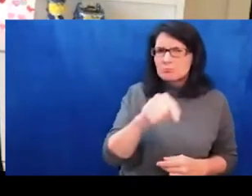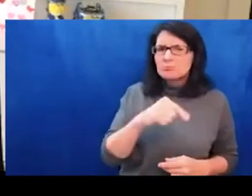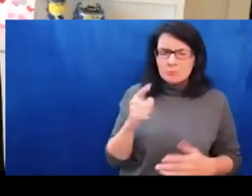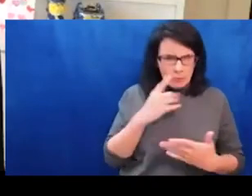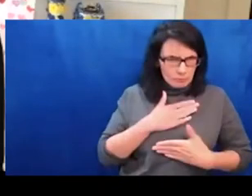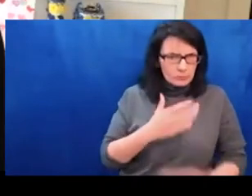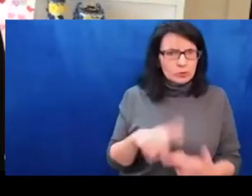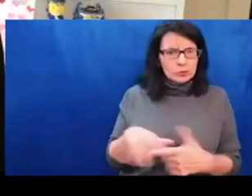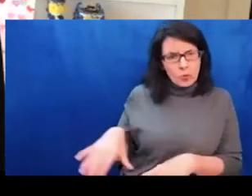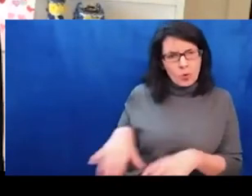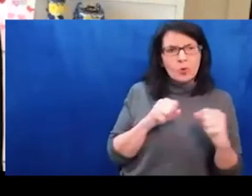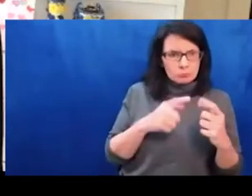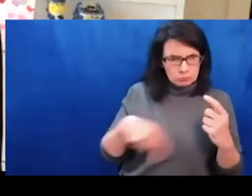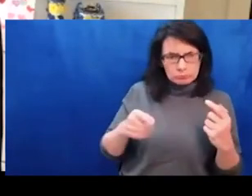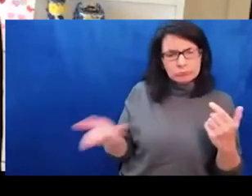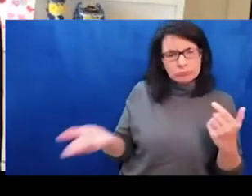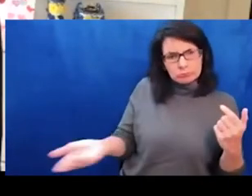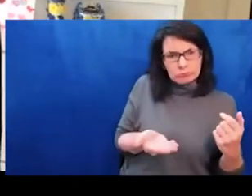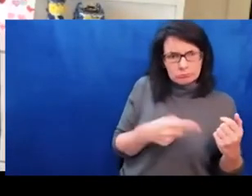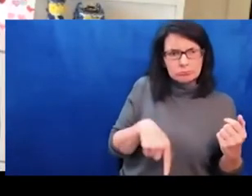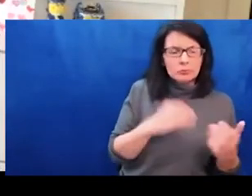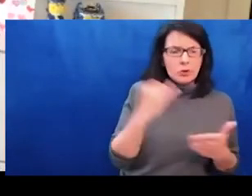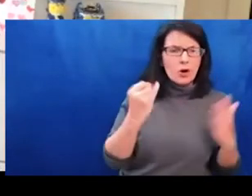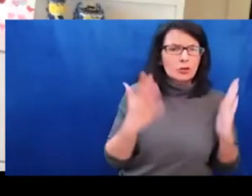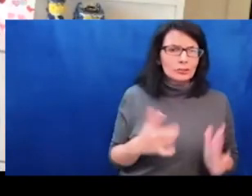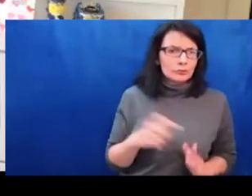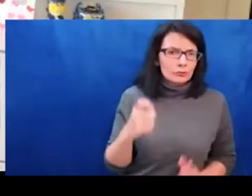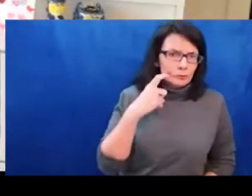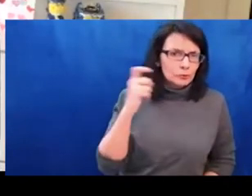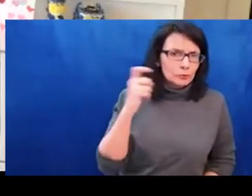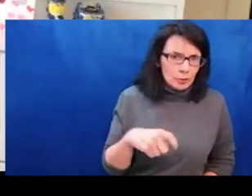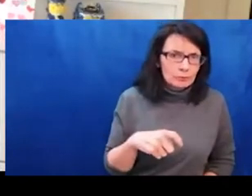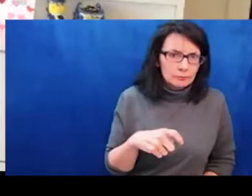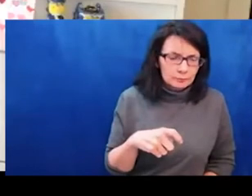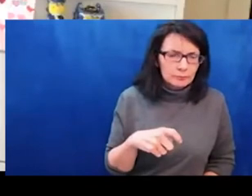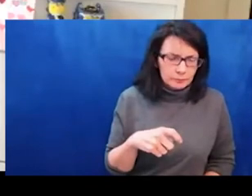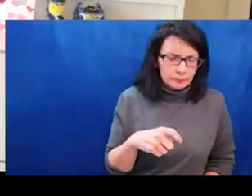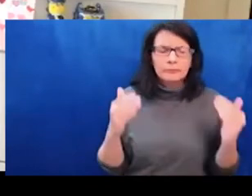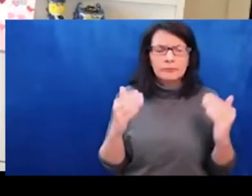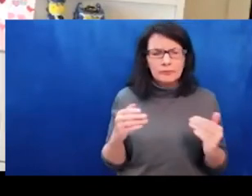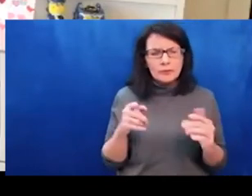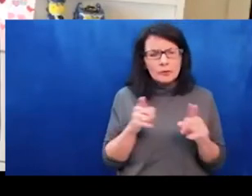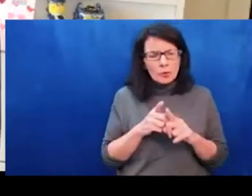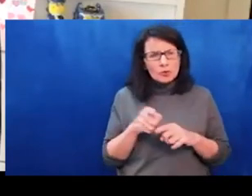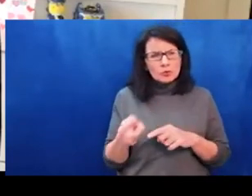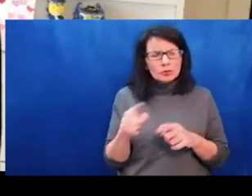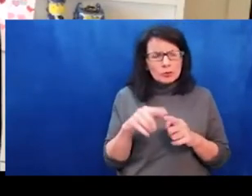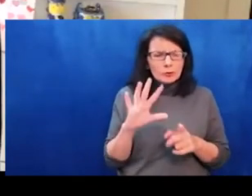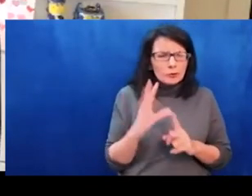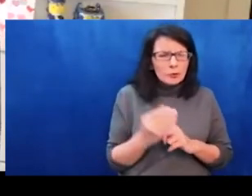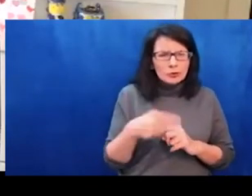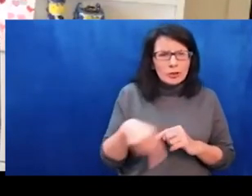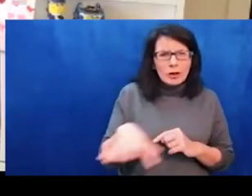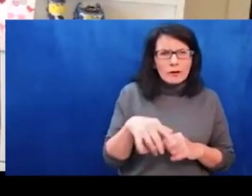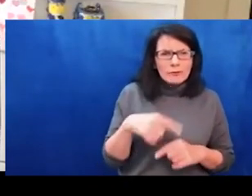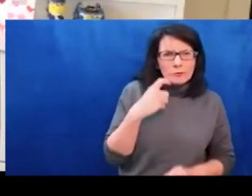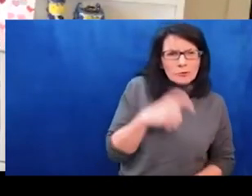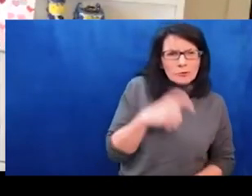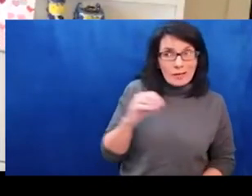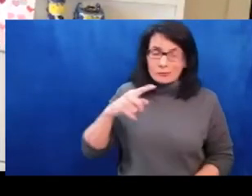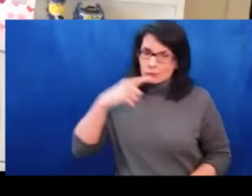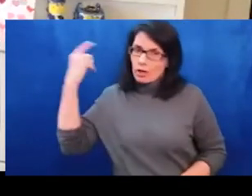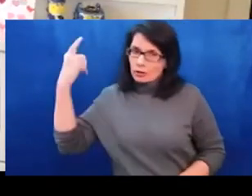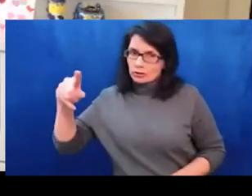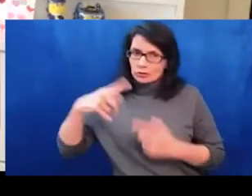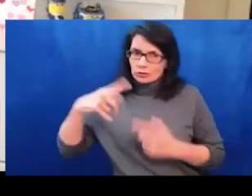students in the U.S. are also being discussed, which would provide special relief to students. If you are in the U.S., you can